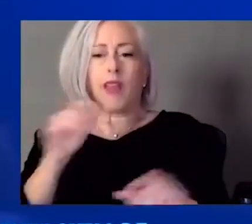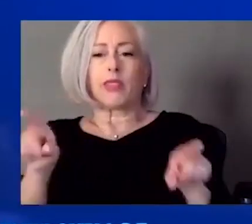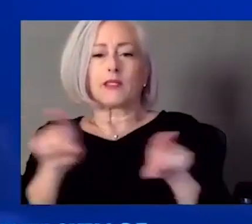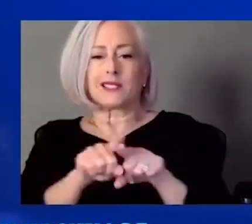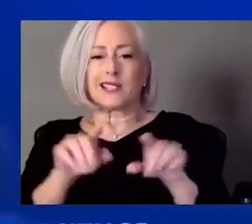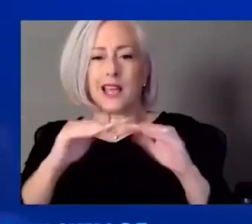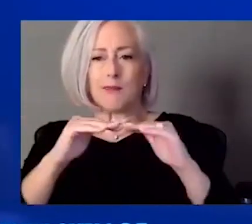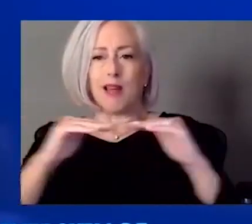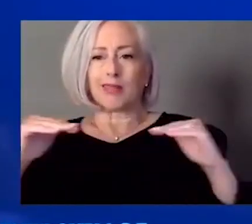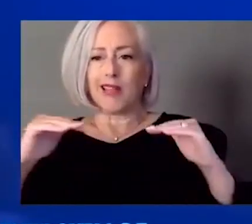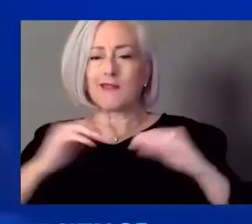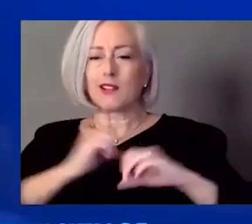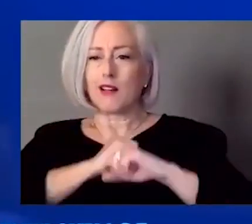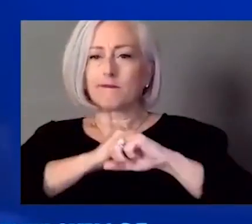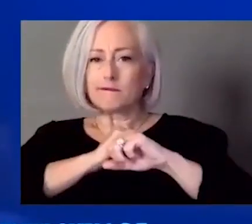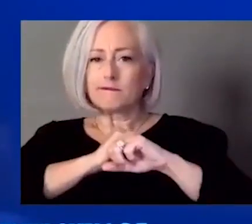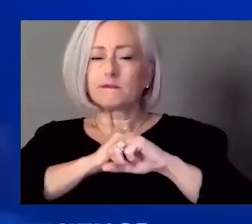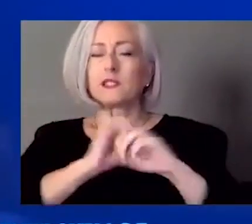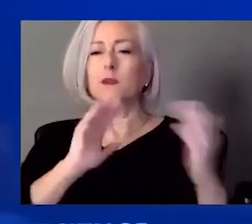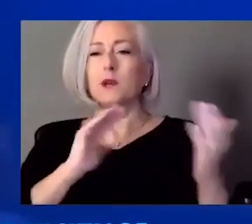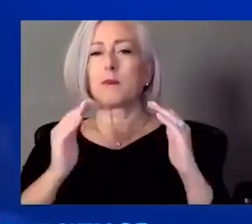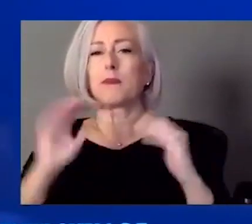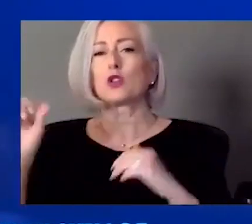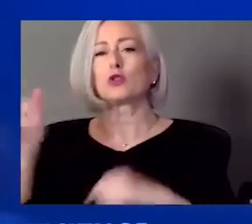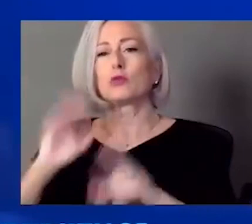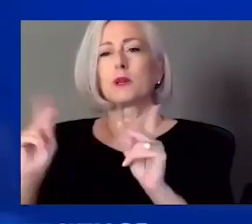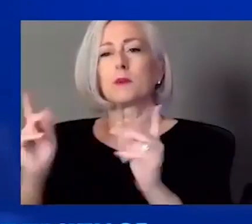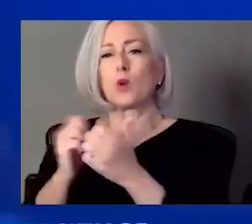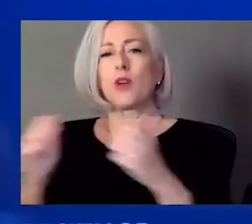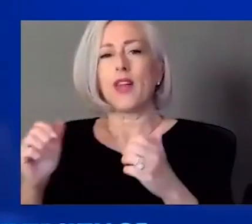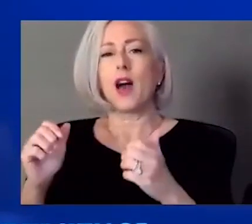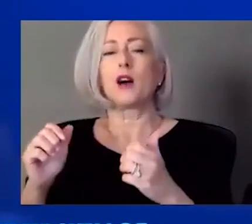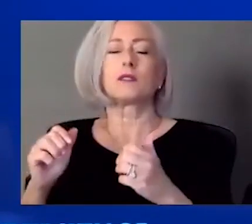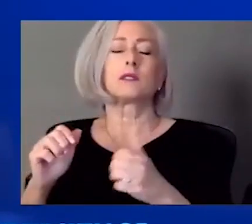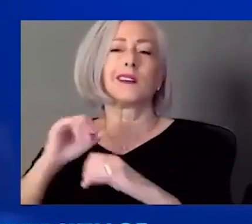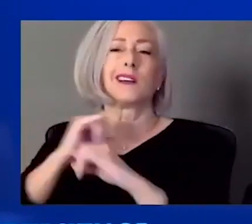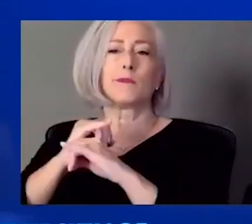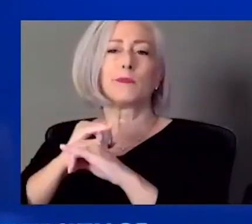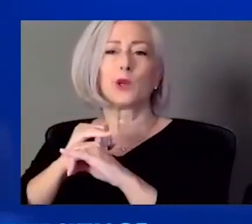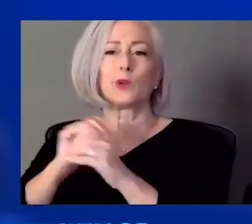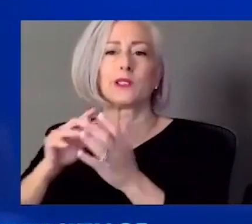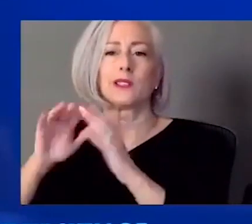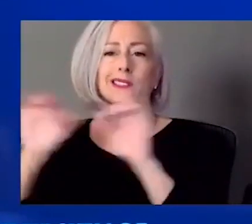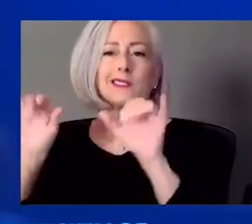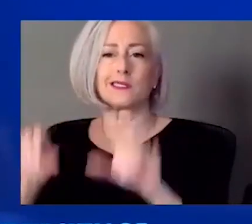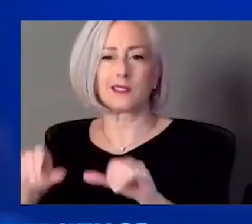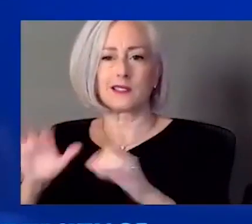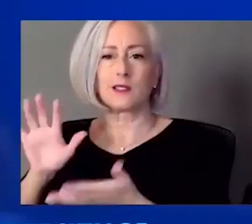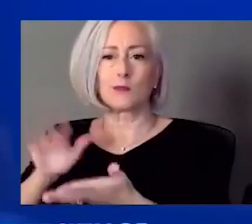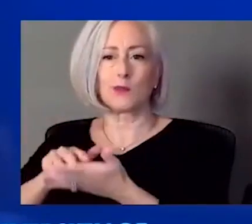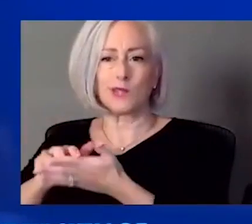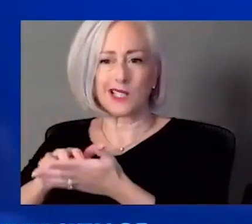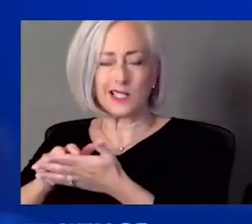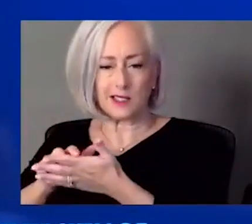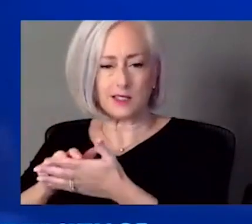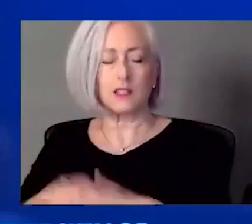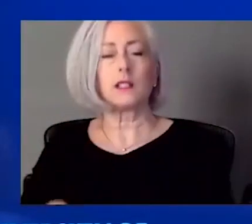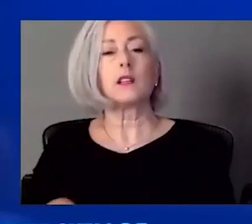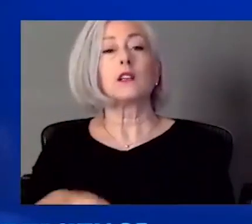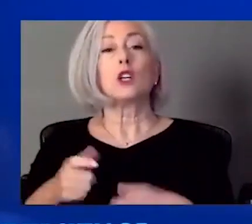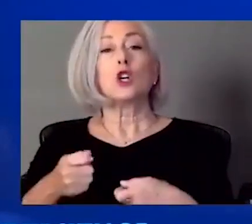believe the, um, the best recommendation in the transplant society, and this is based on expert opinion